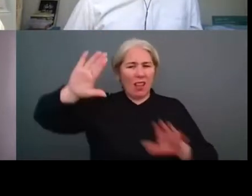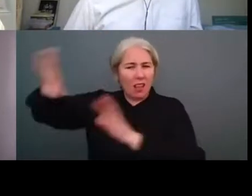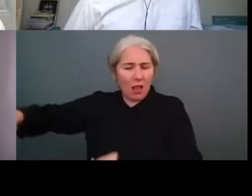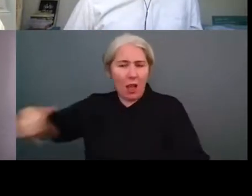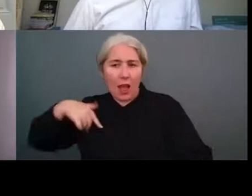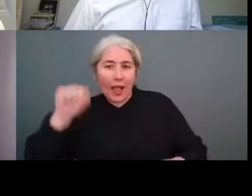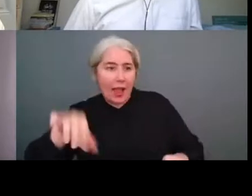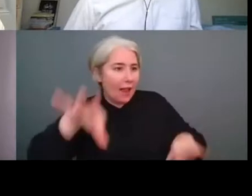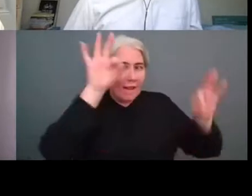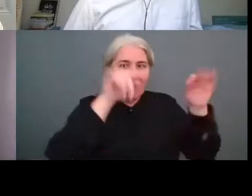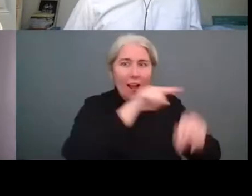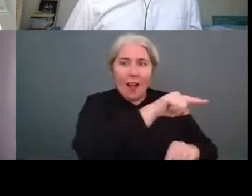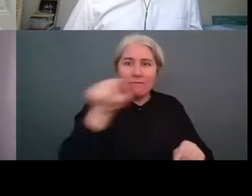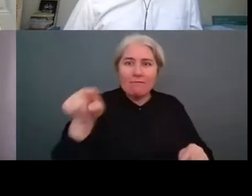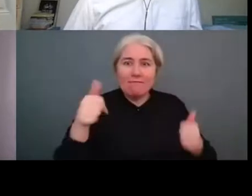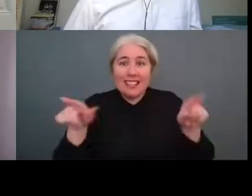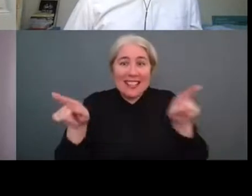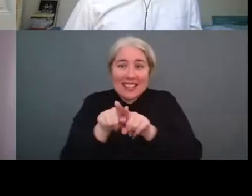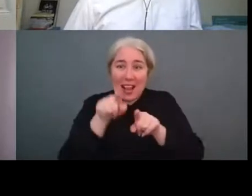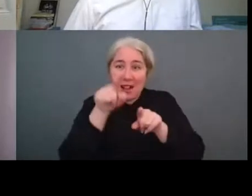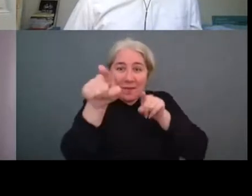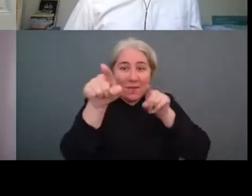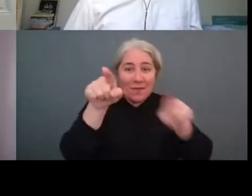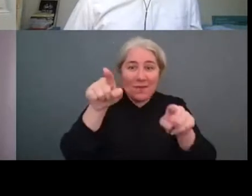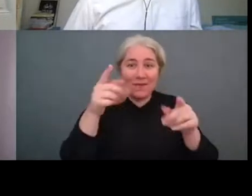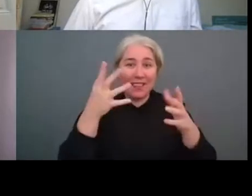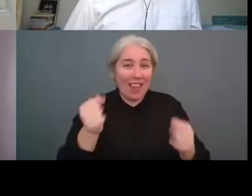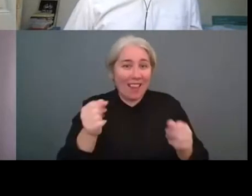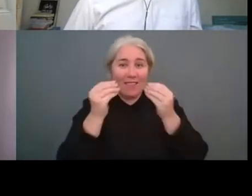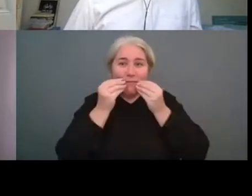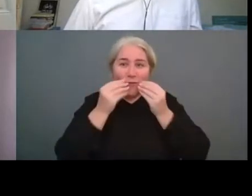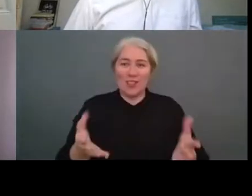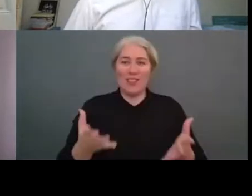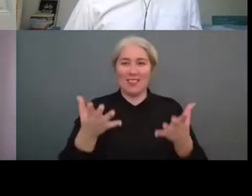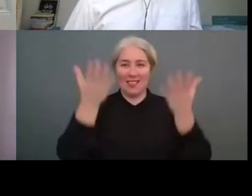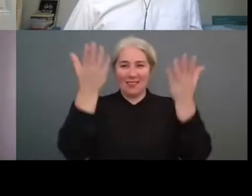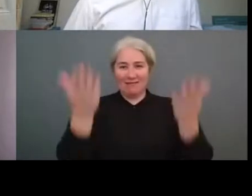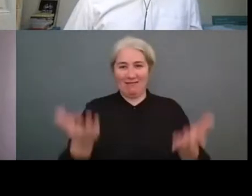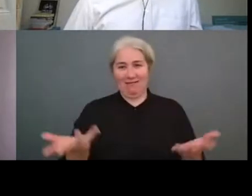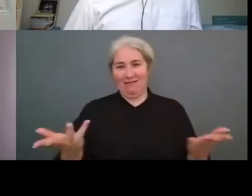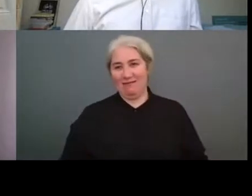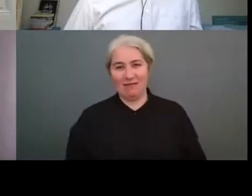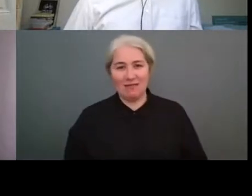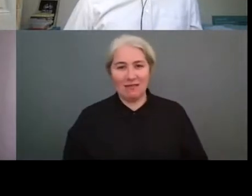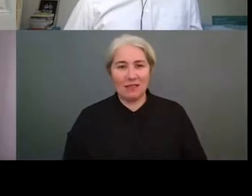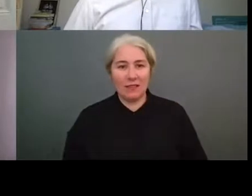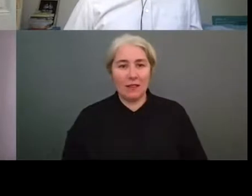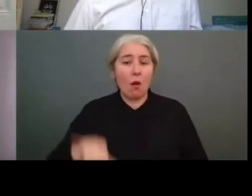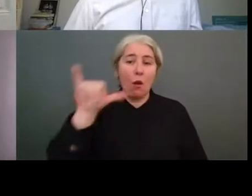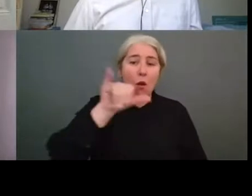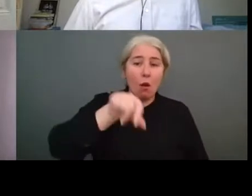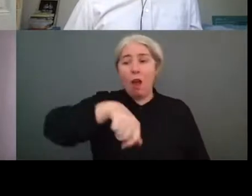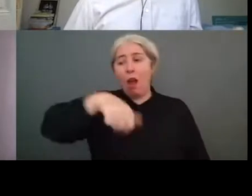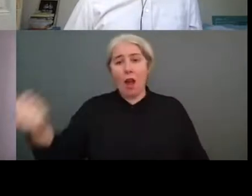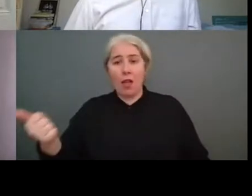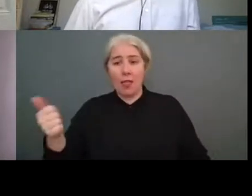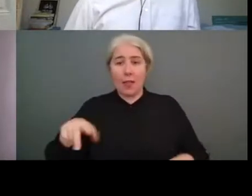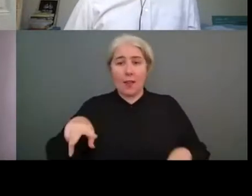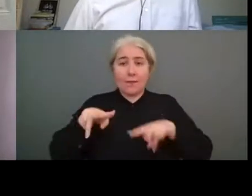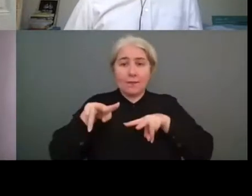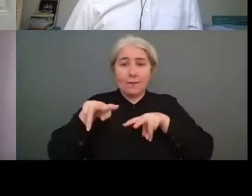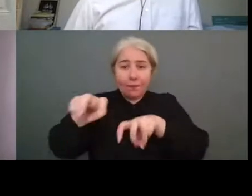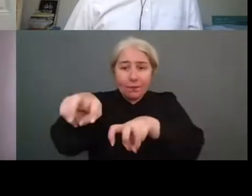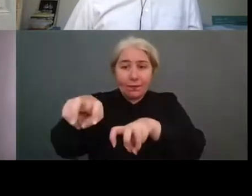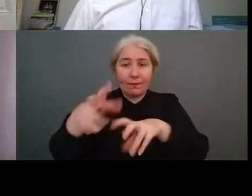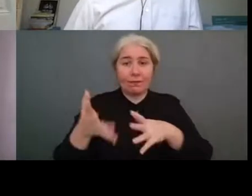or adventurers like you or or inspiring um athletes who are maybe less well known and i think